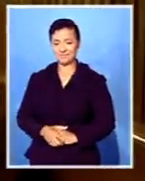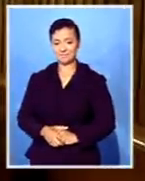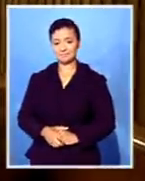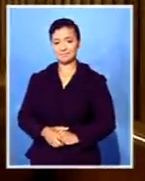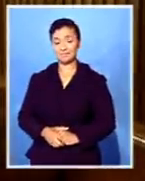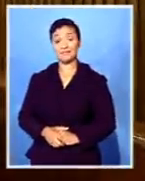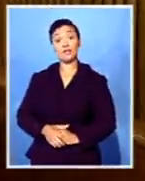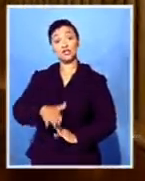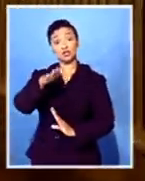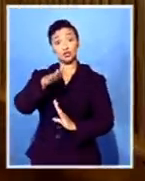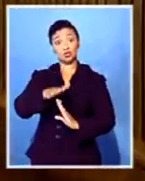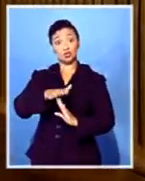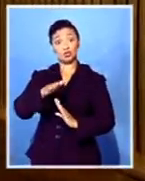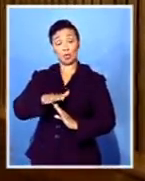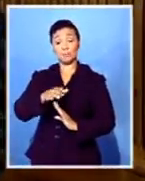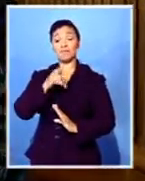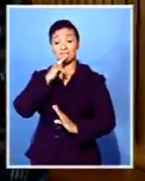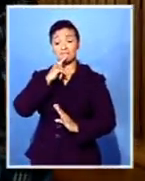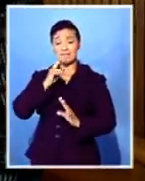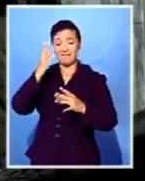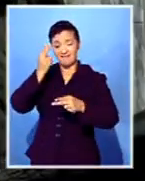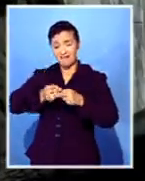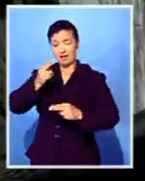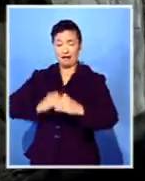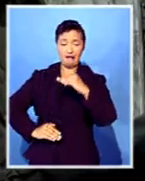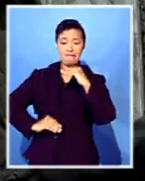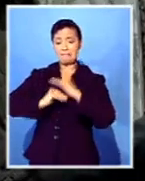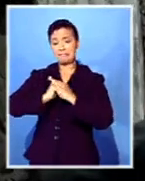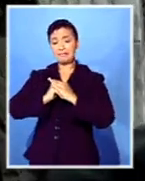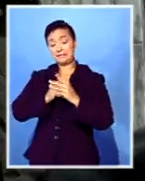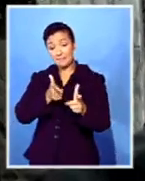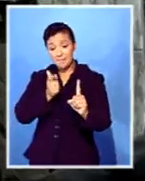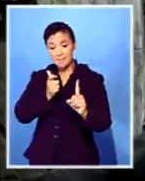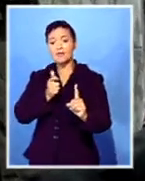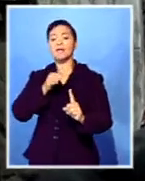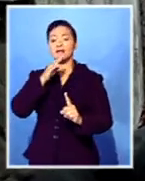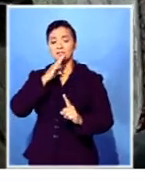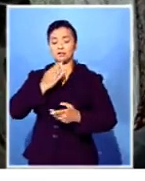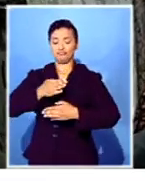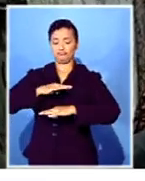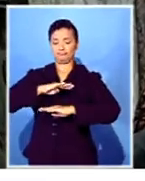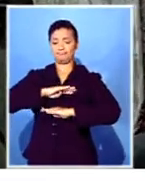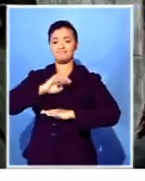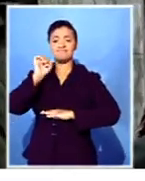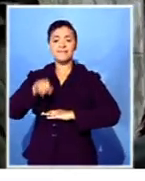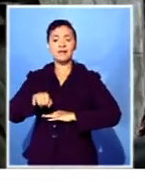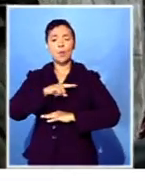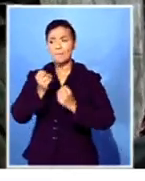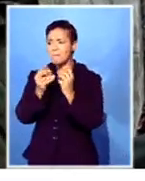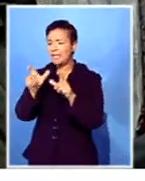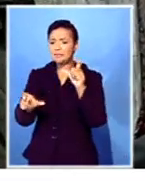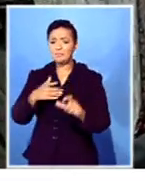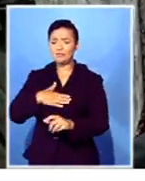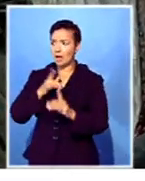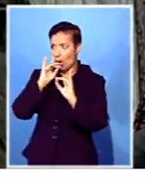The maximum sentences, a victory for the state. This will bring closure to the family of Jade and a lot of people